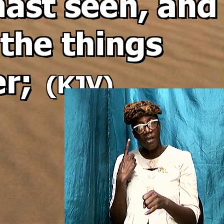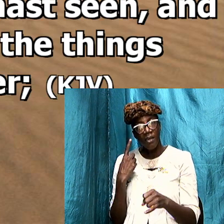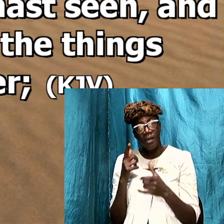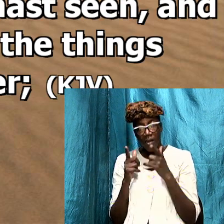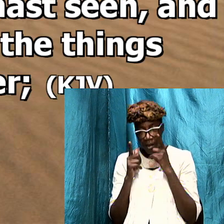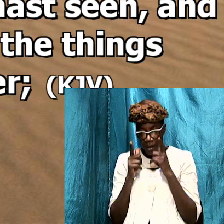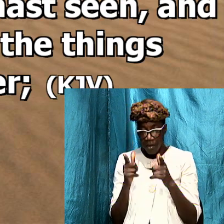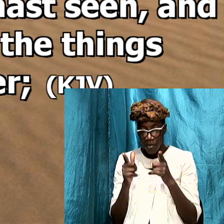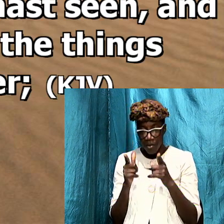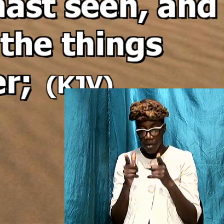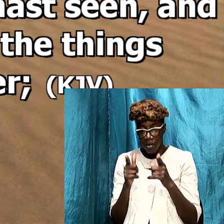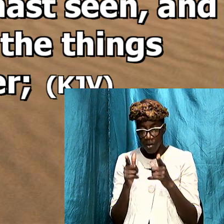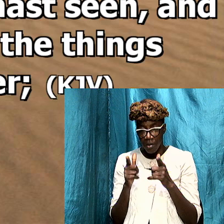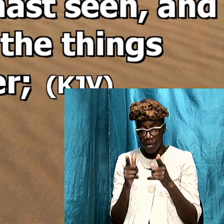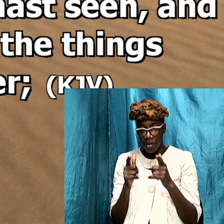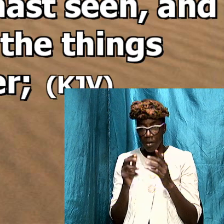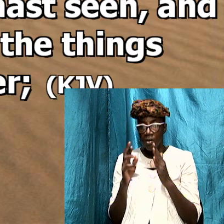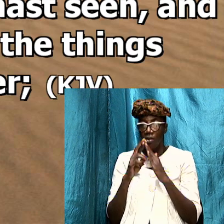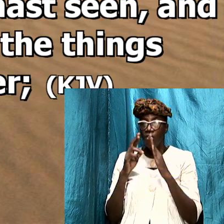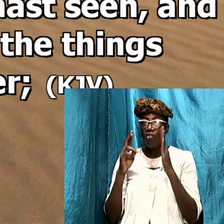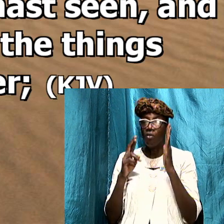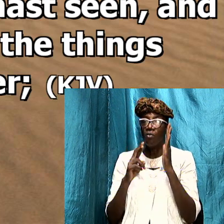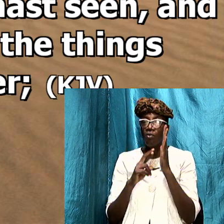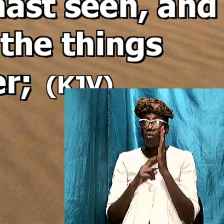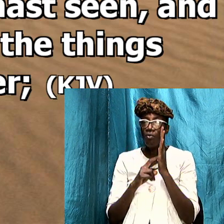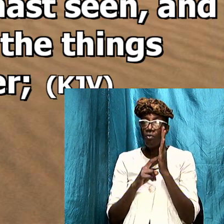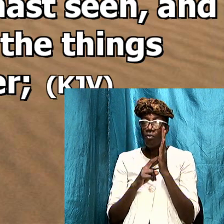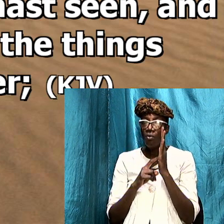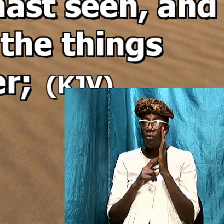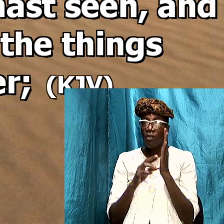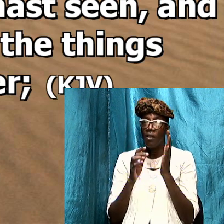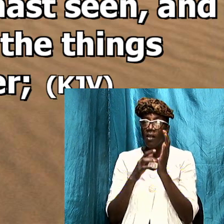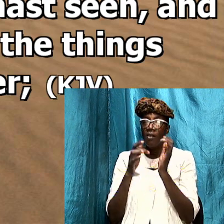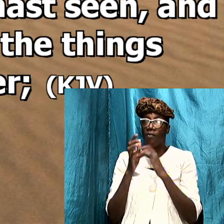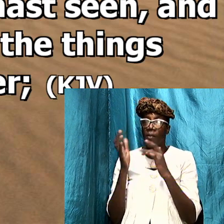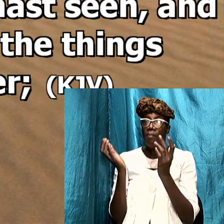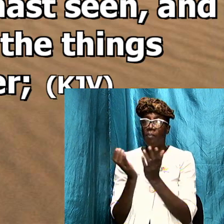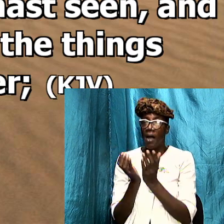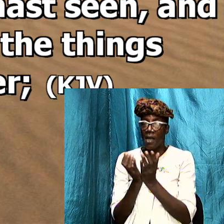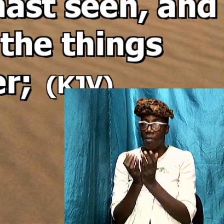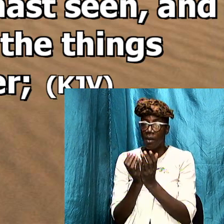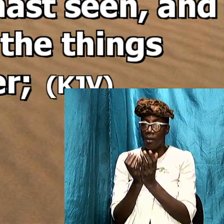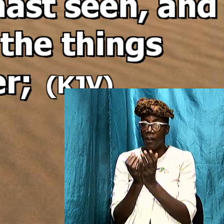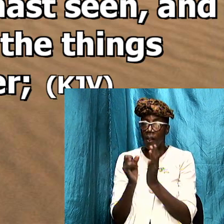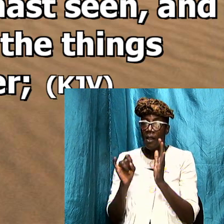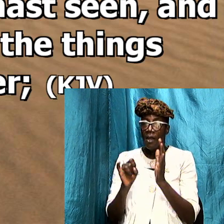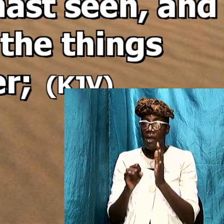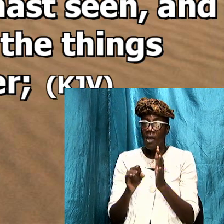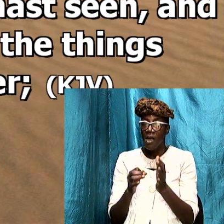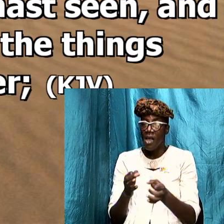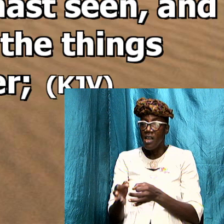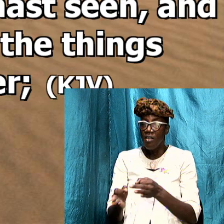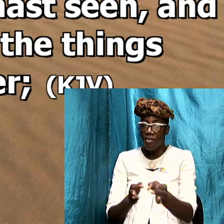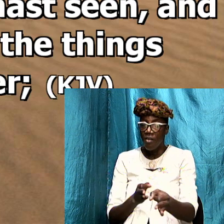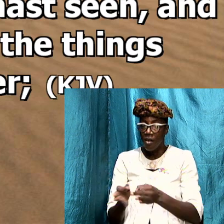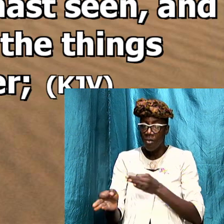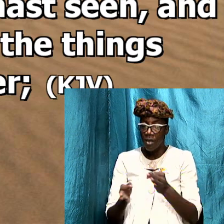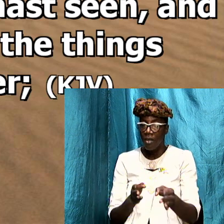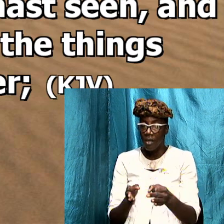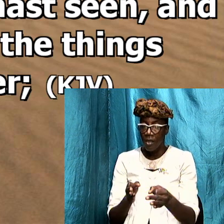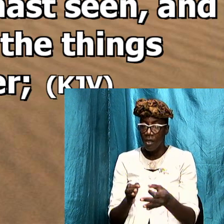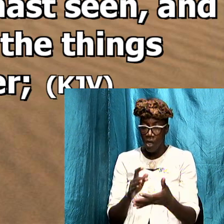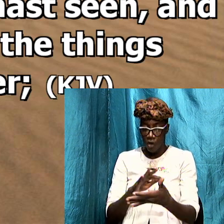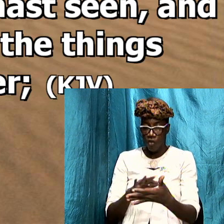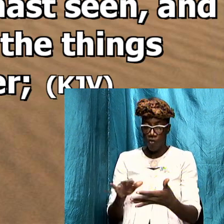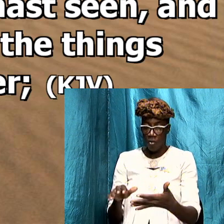look at a few little rules for biblical interpretation one that scripture must interpret